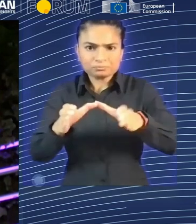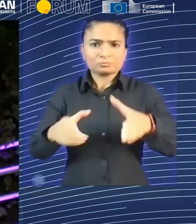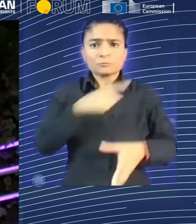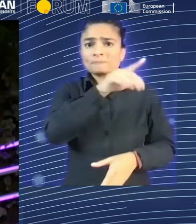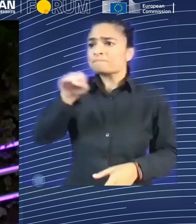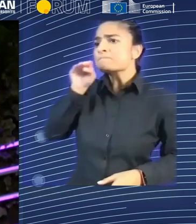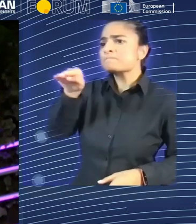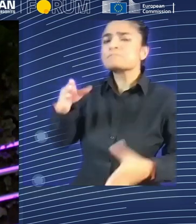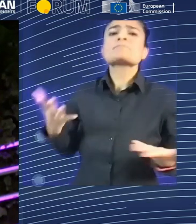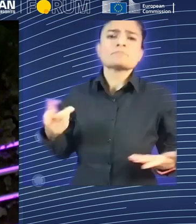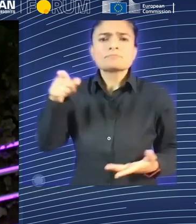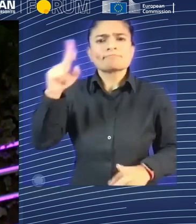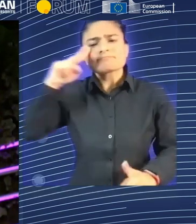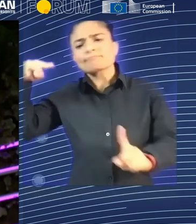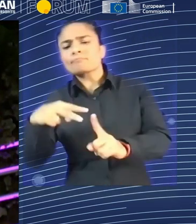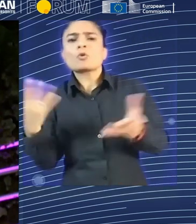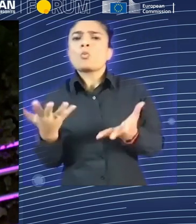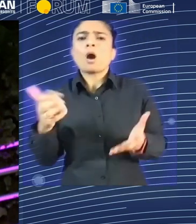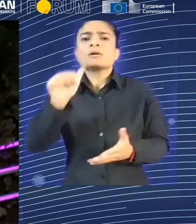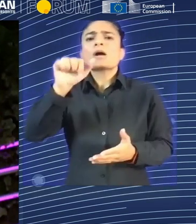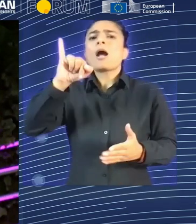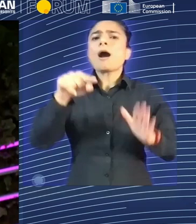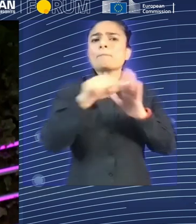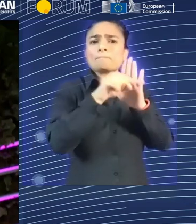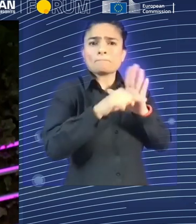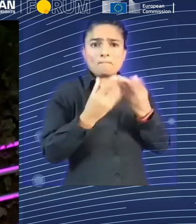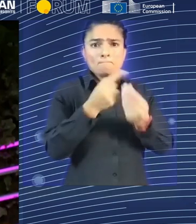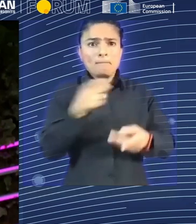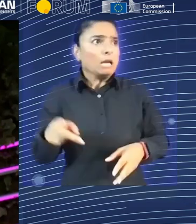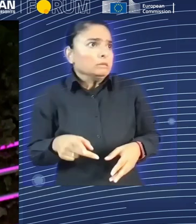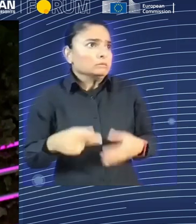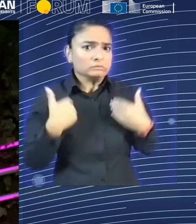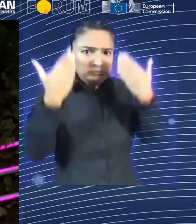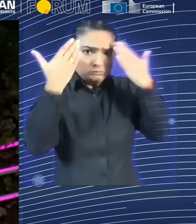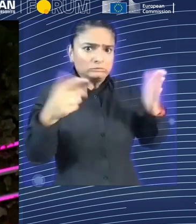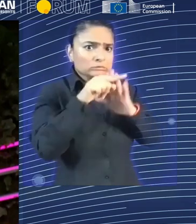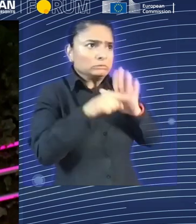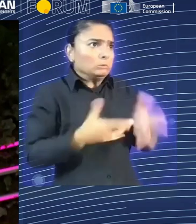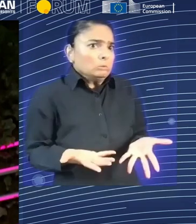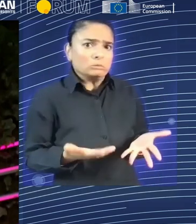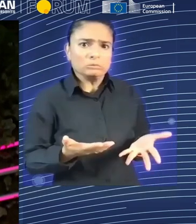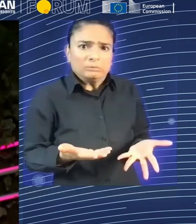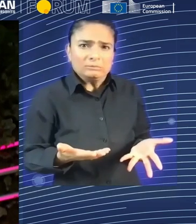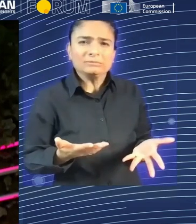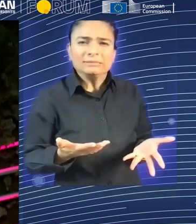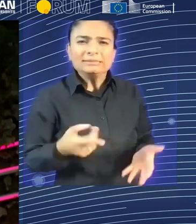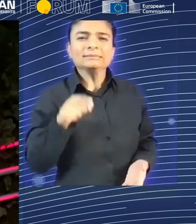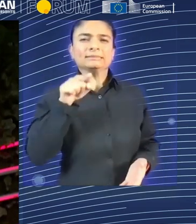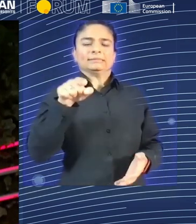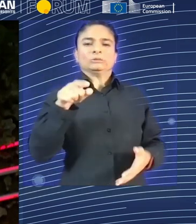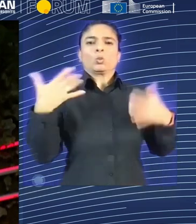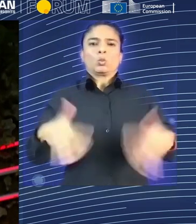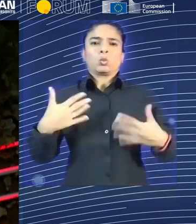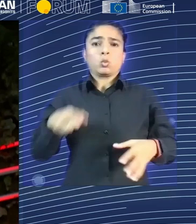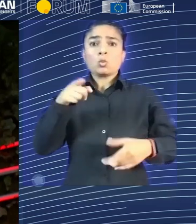not part of the core business of a small business owner to monitor EU policy developments. So they need informing.